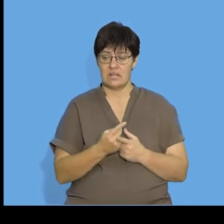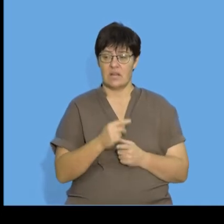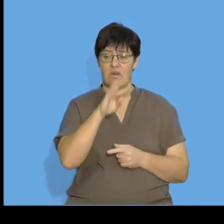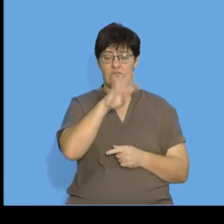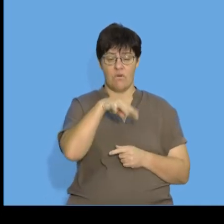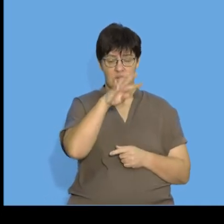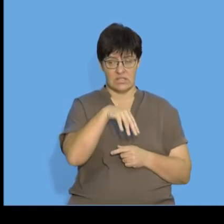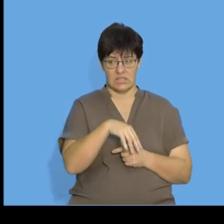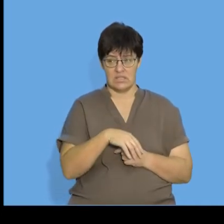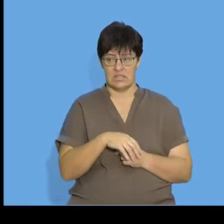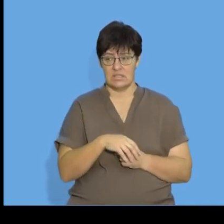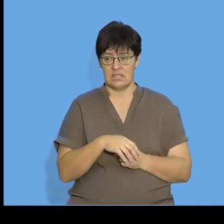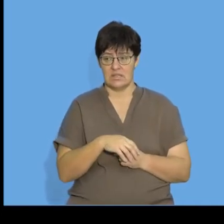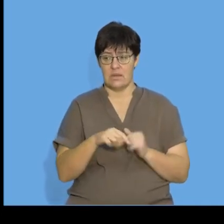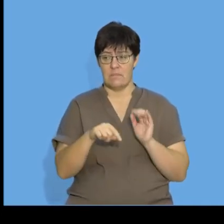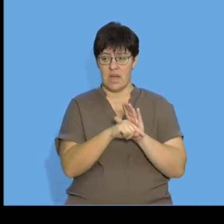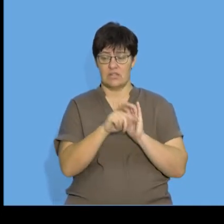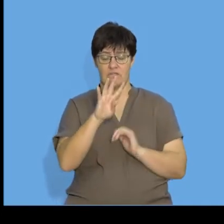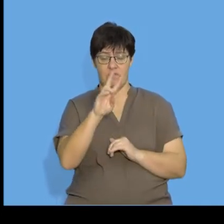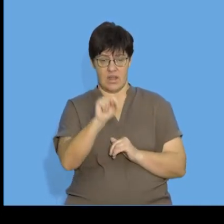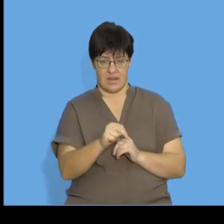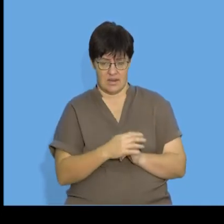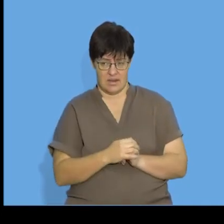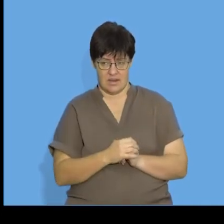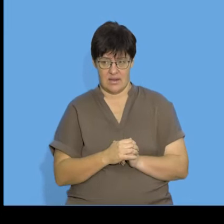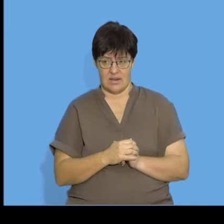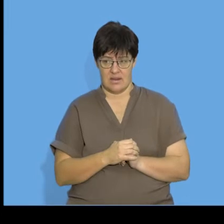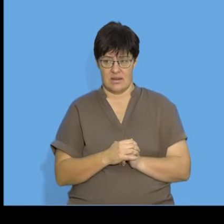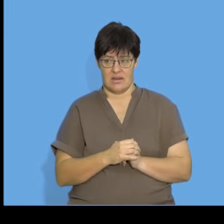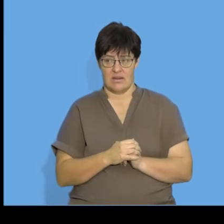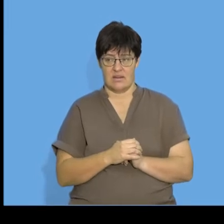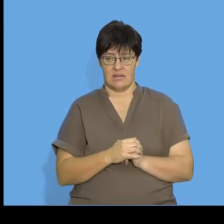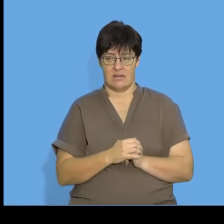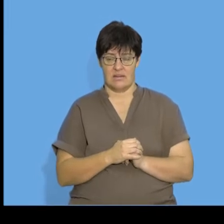minus four n. Great.